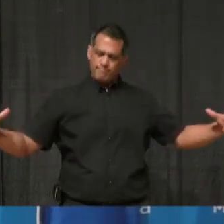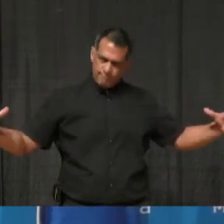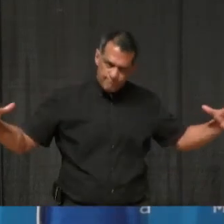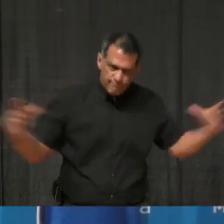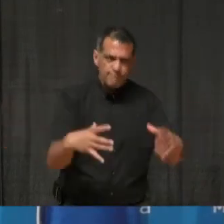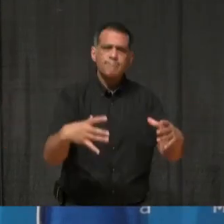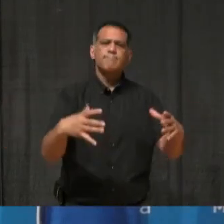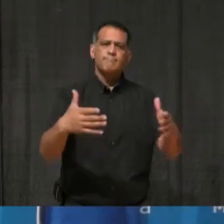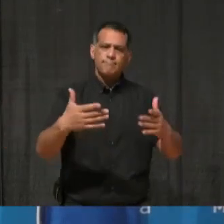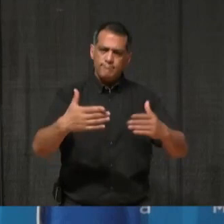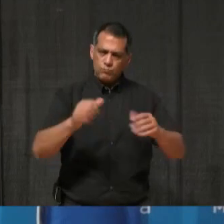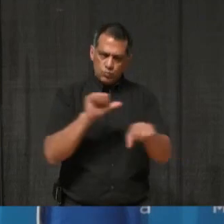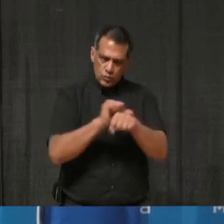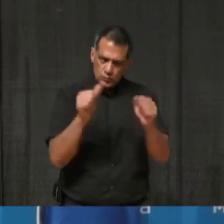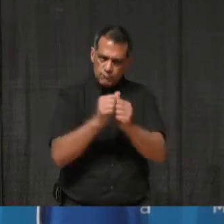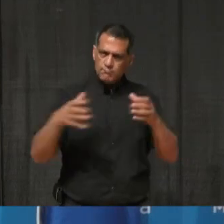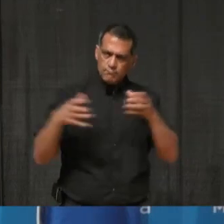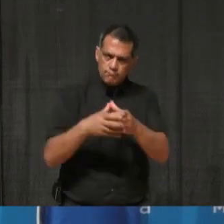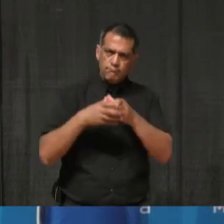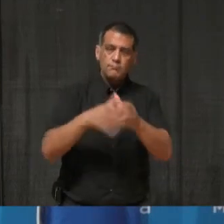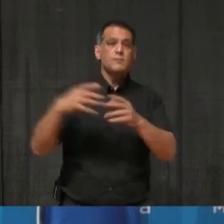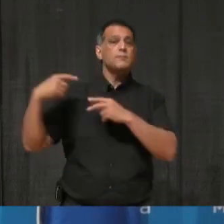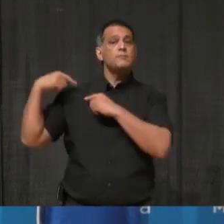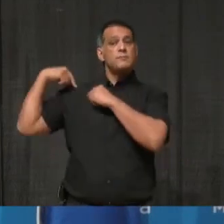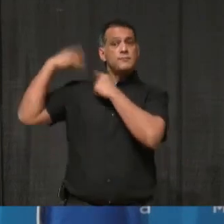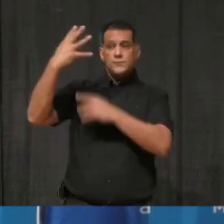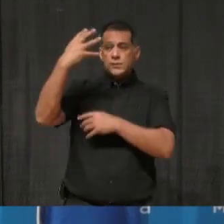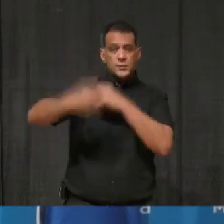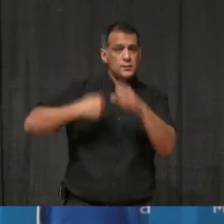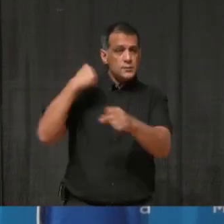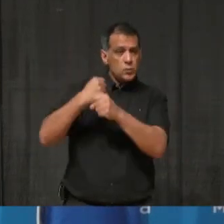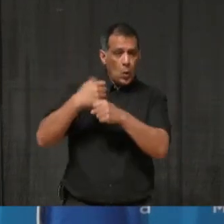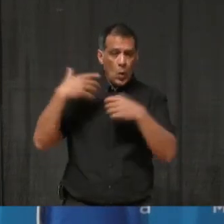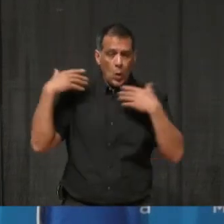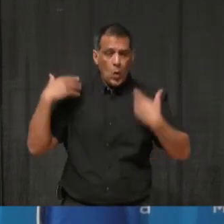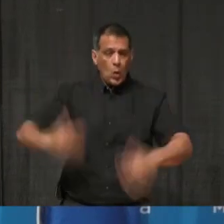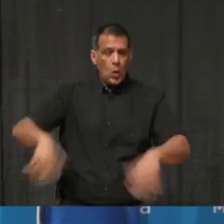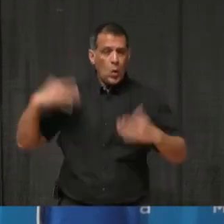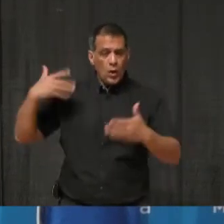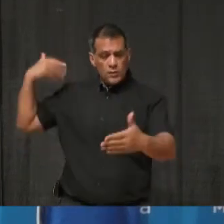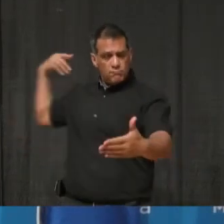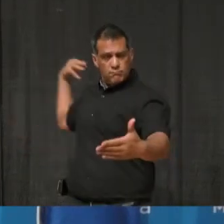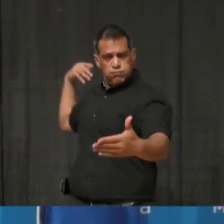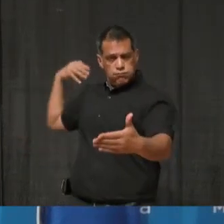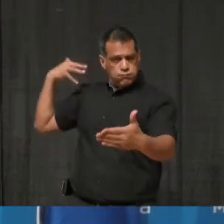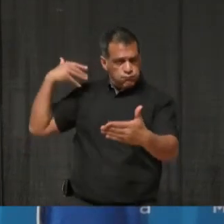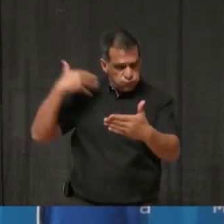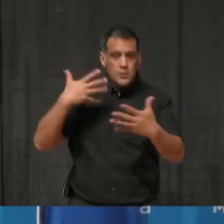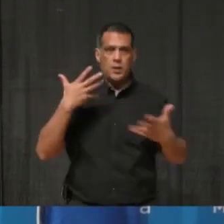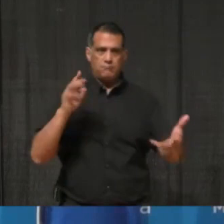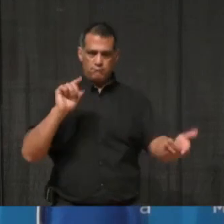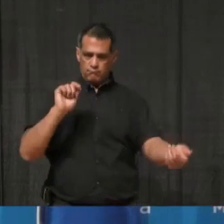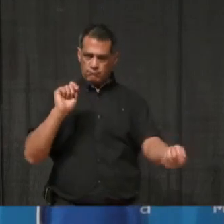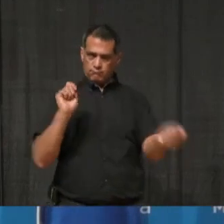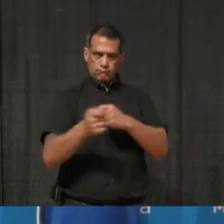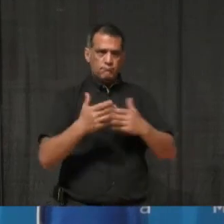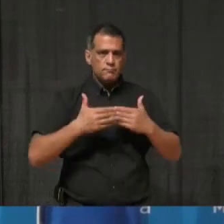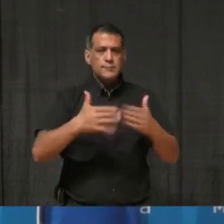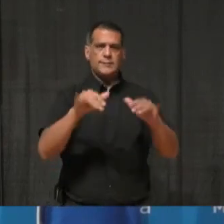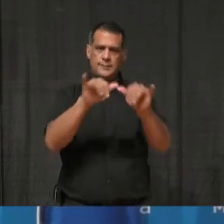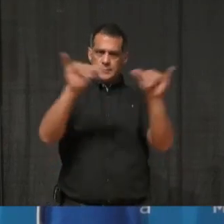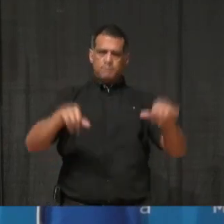only been widened over the past four years, but I'm truly confident that they will be able to accomplish this.